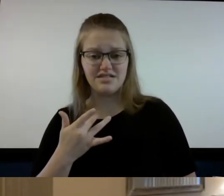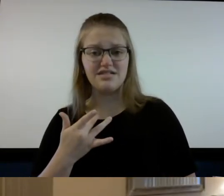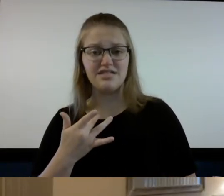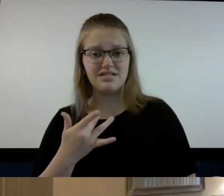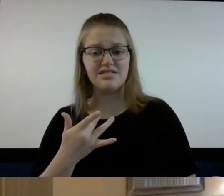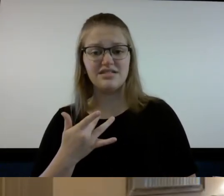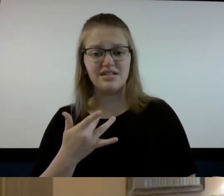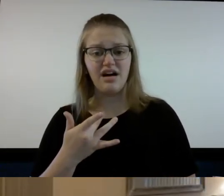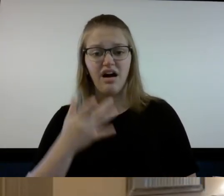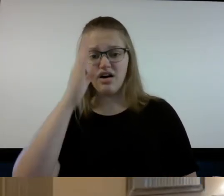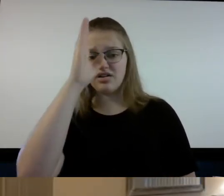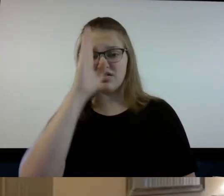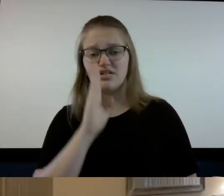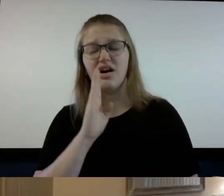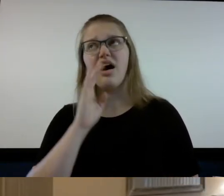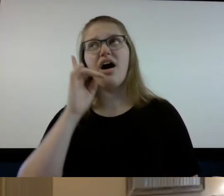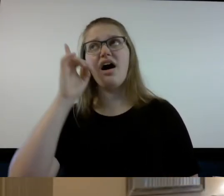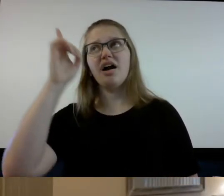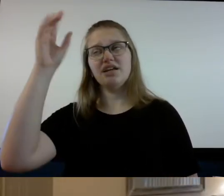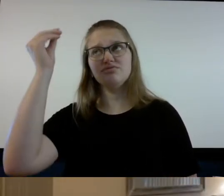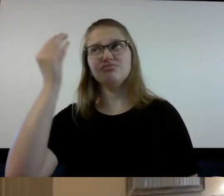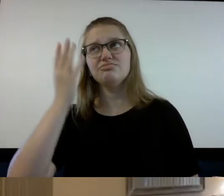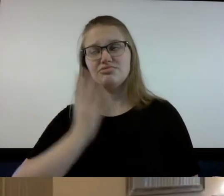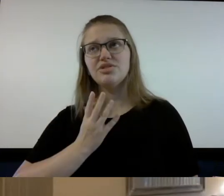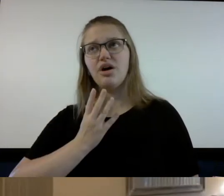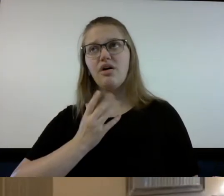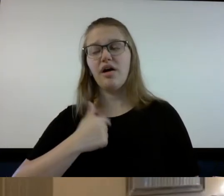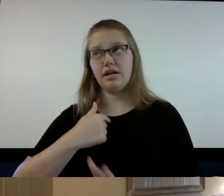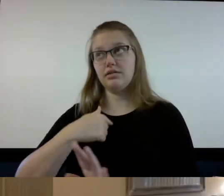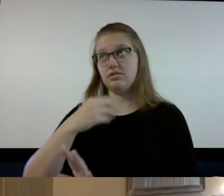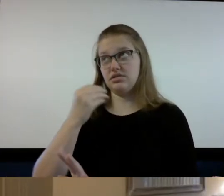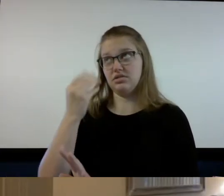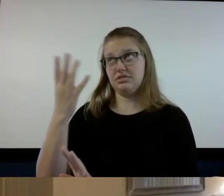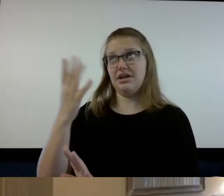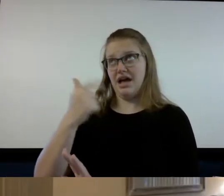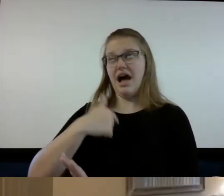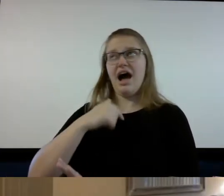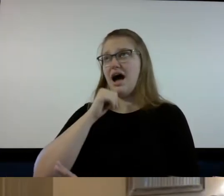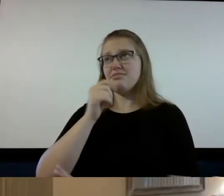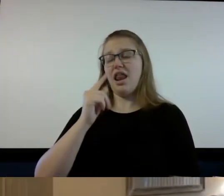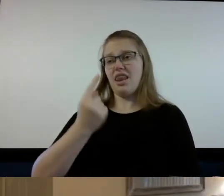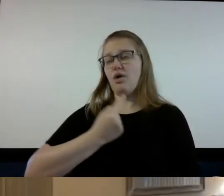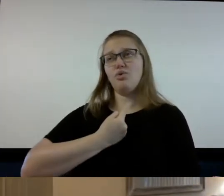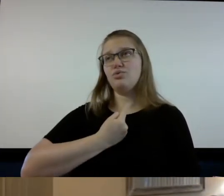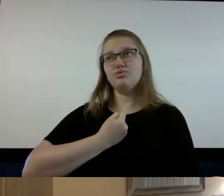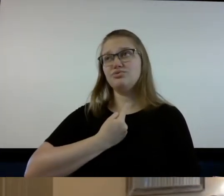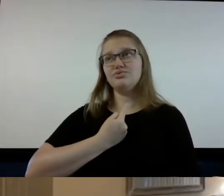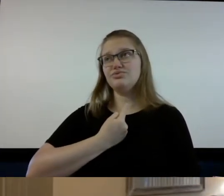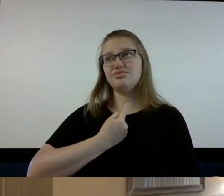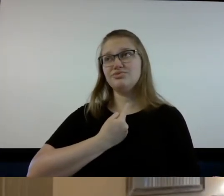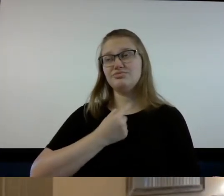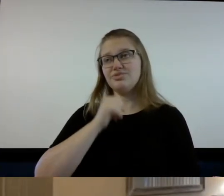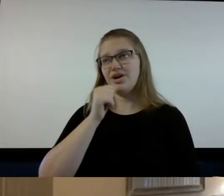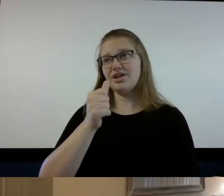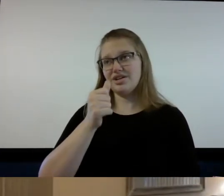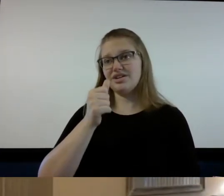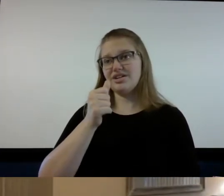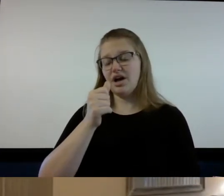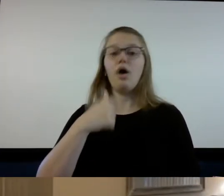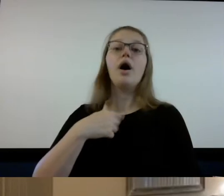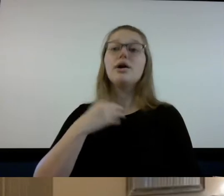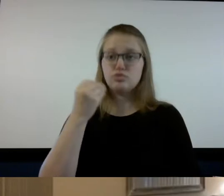and uh god was confirming I told him he literally said I'm not alone right now I said god's here